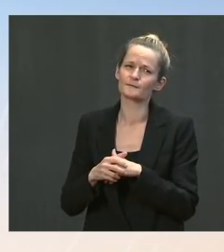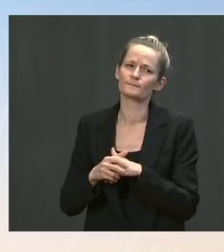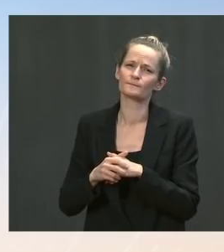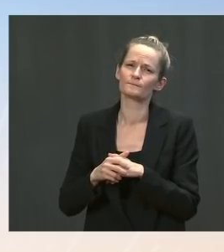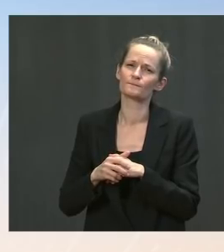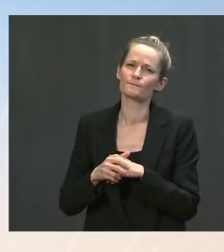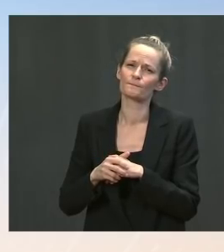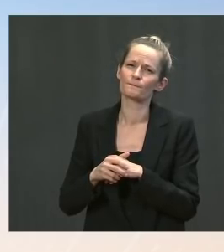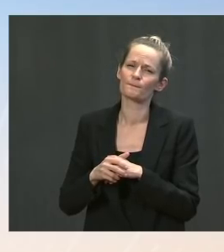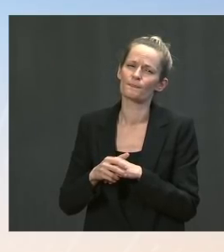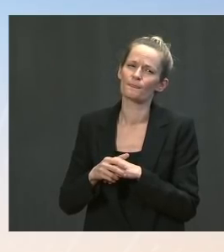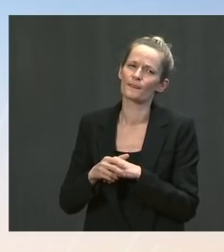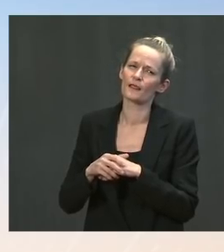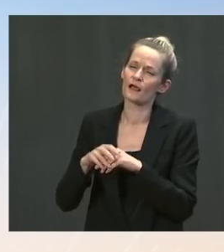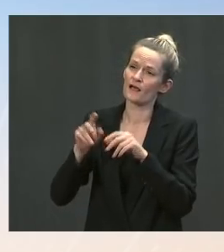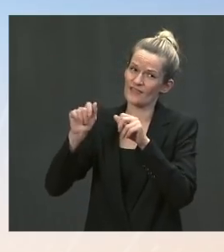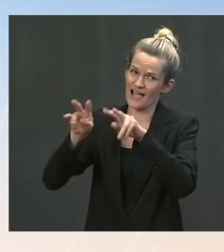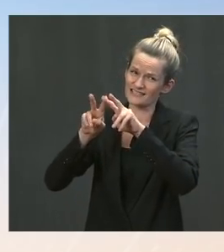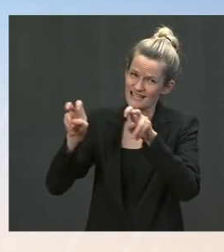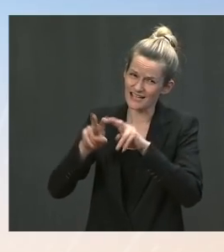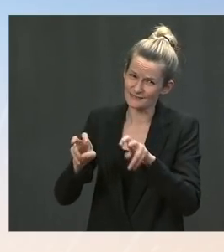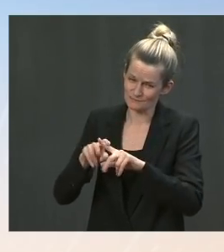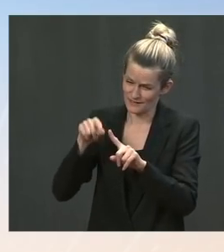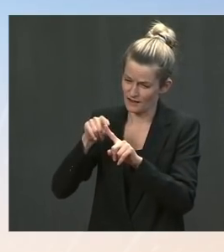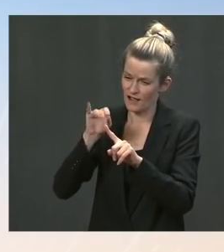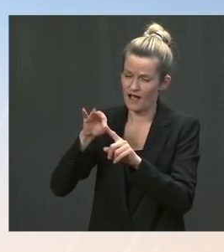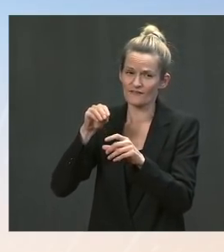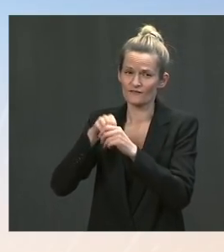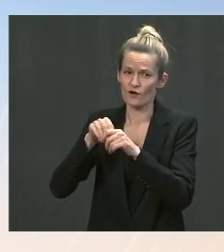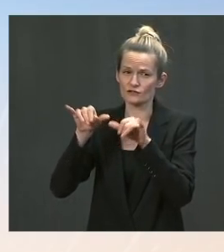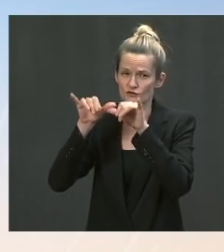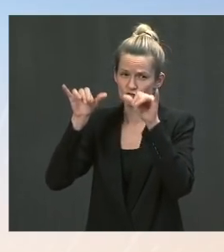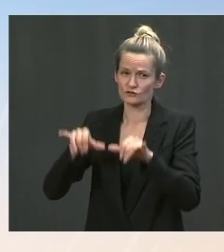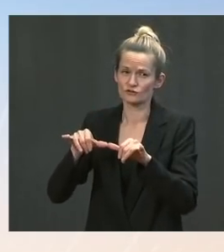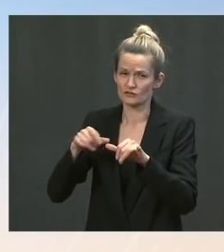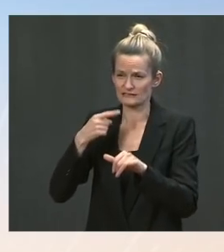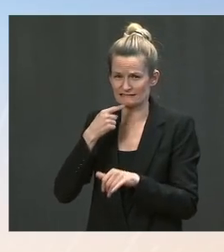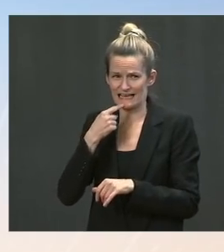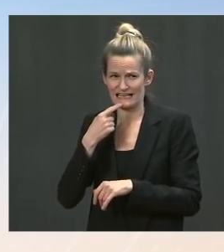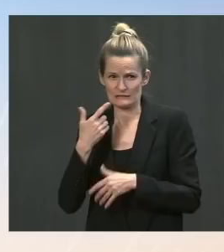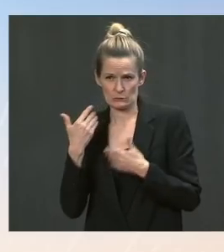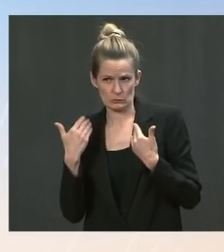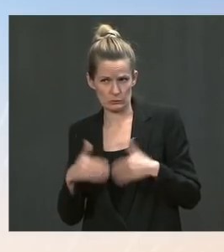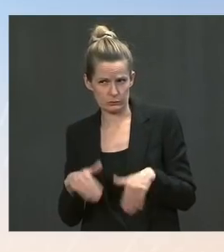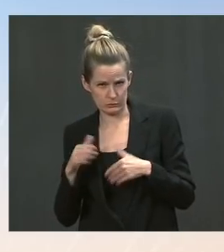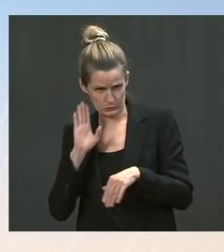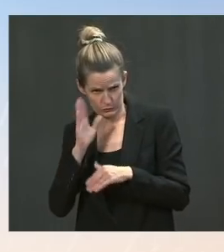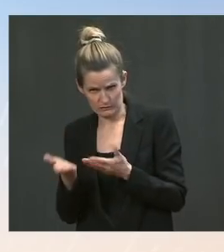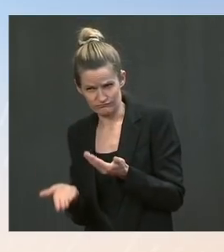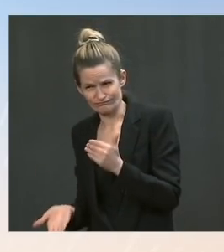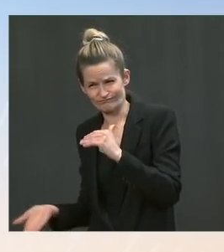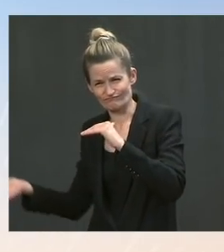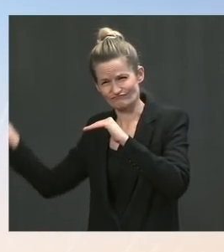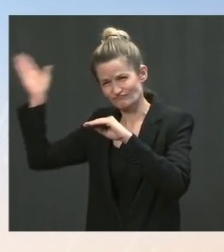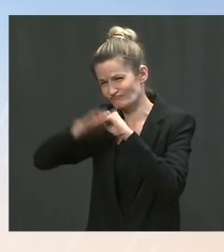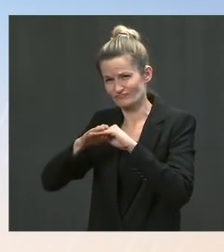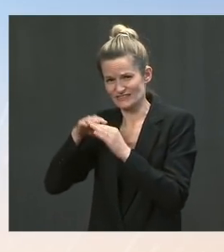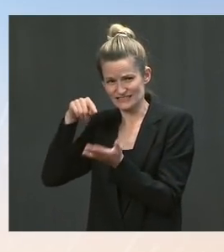bipartisan infrastructure bill would add a quarter trillion dollars to the deficit over the next 10 years. Ms. Well,